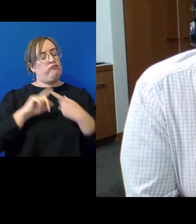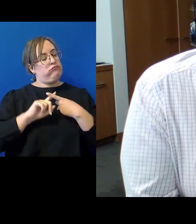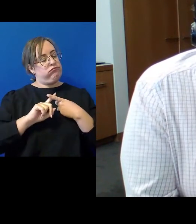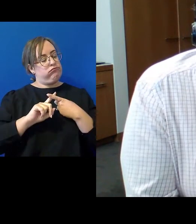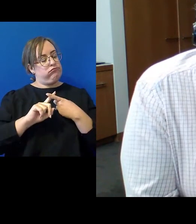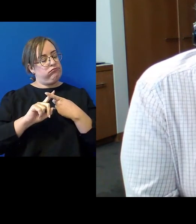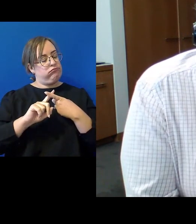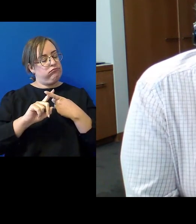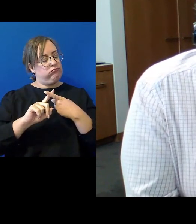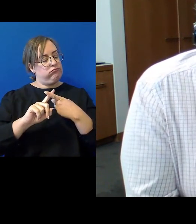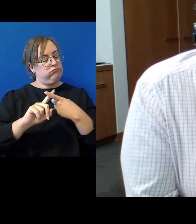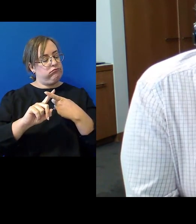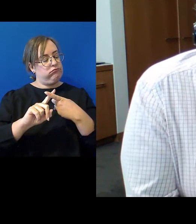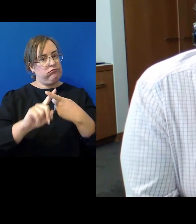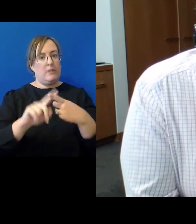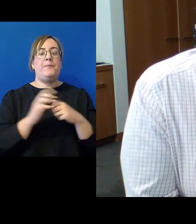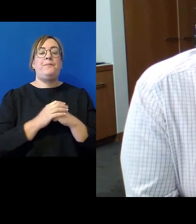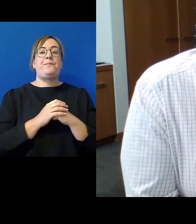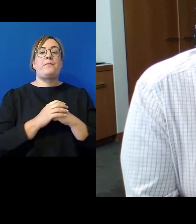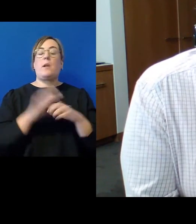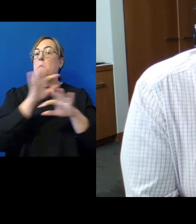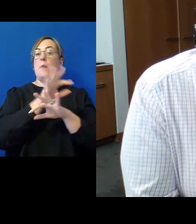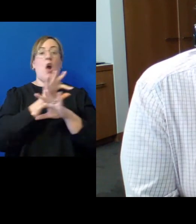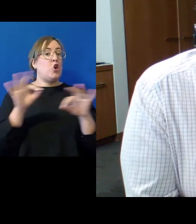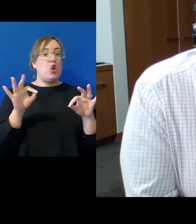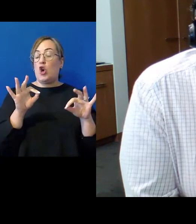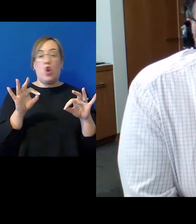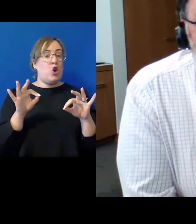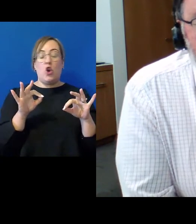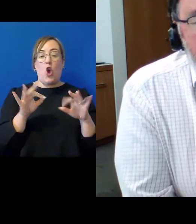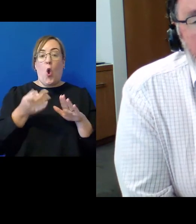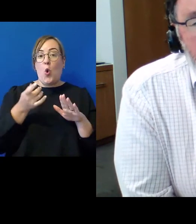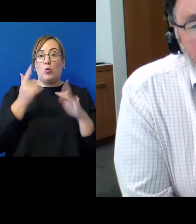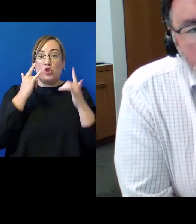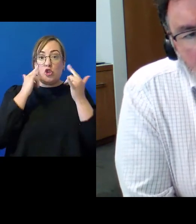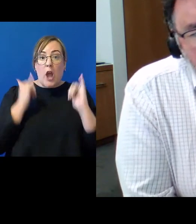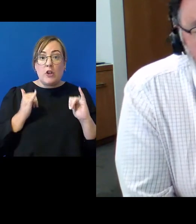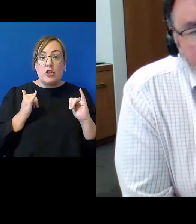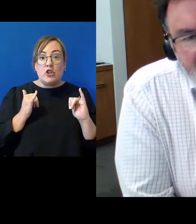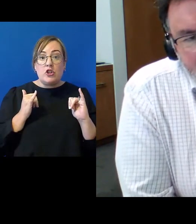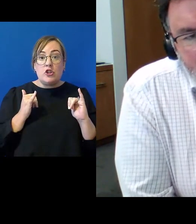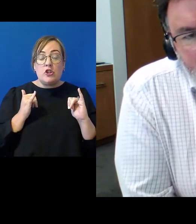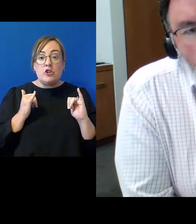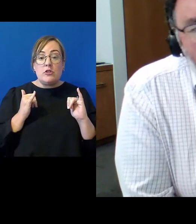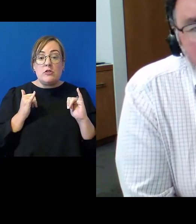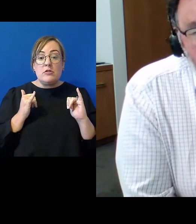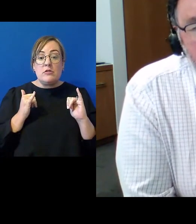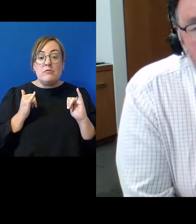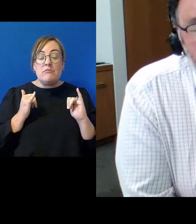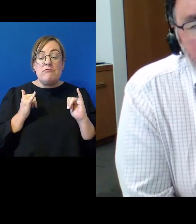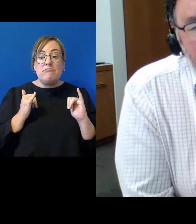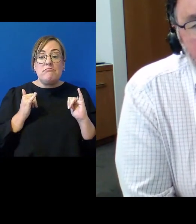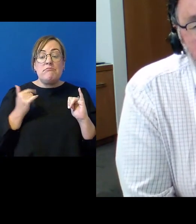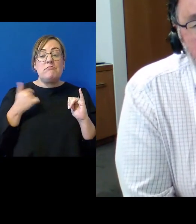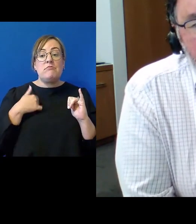but my point is no judge engaged engaged in the modern way in which